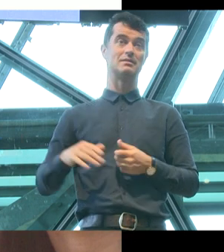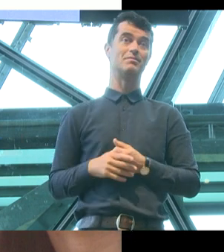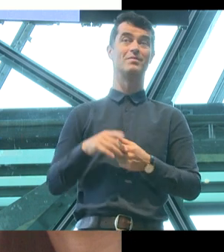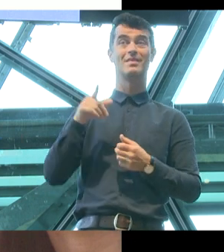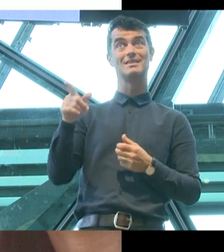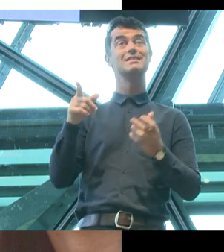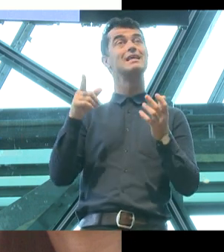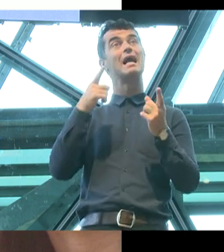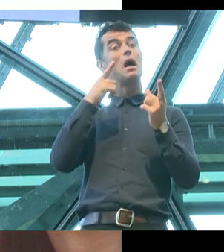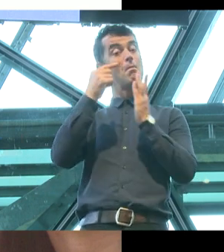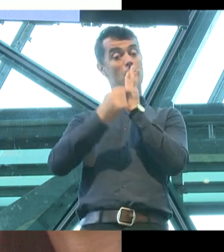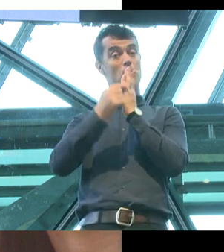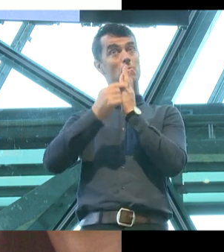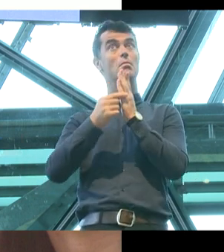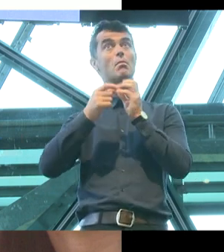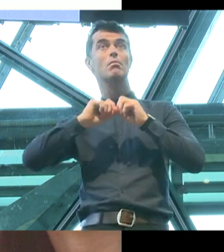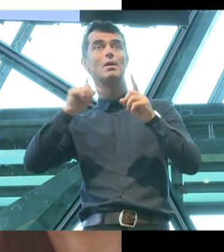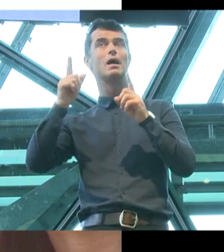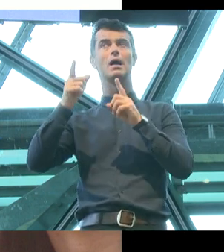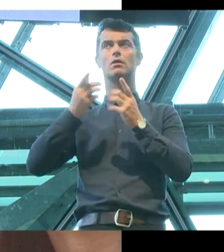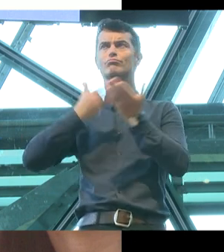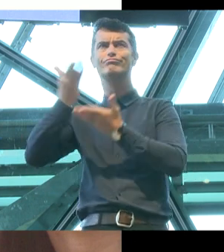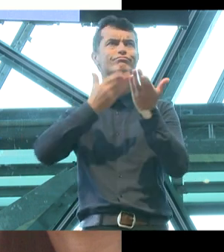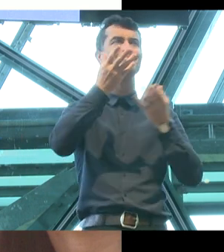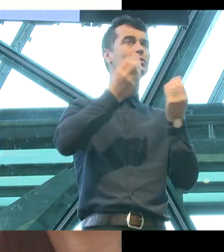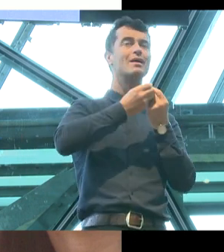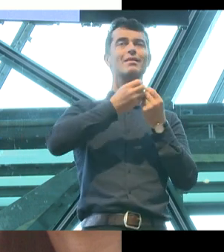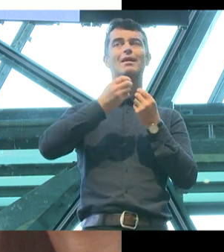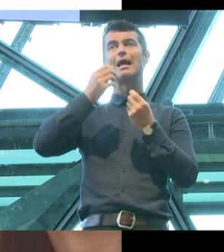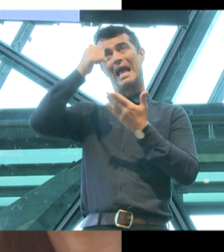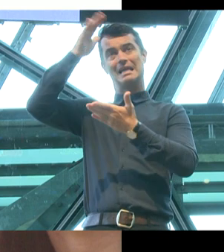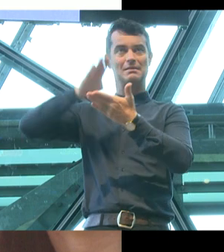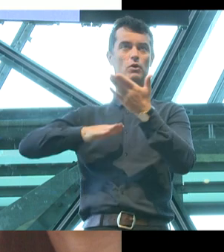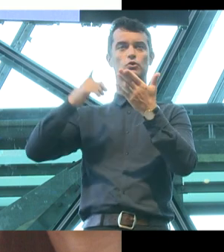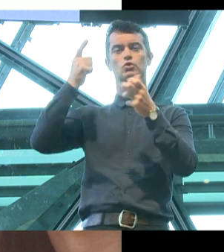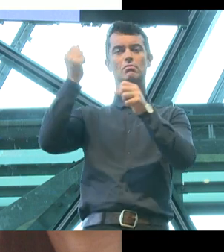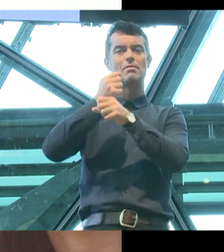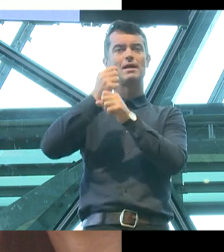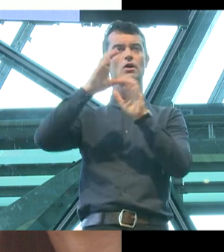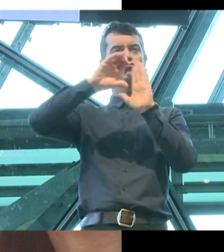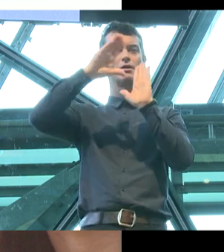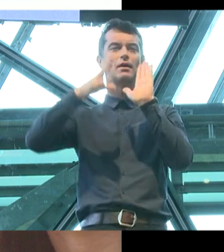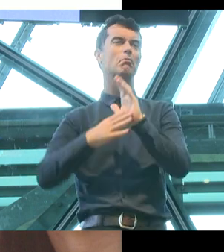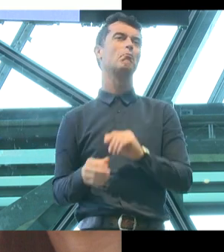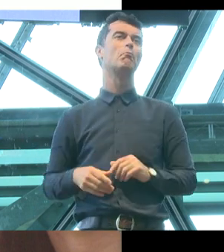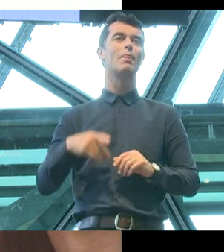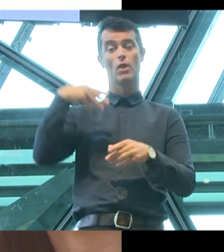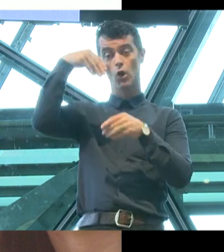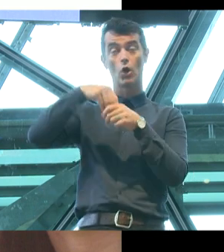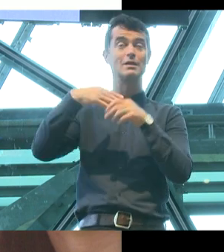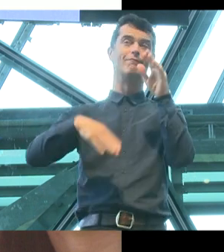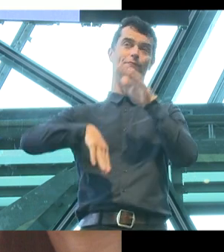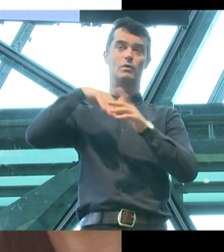resource was developed with a consultation and review of independent curriculum experts. The content was thoroughly tested and